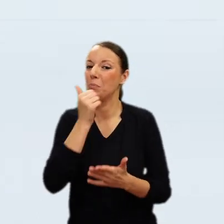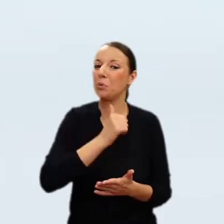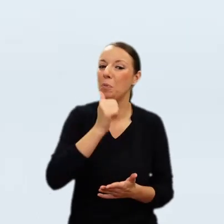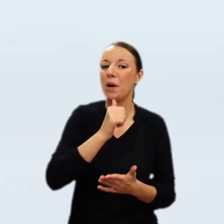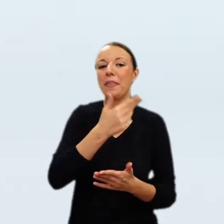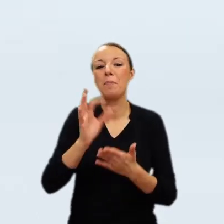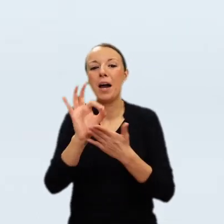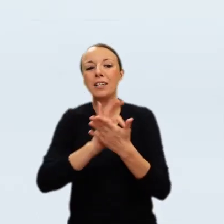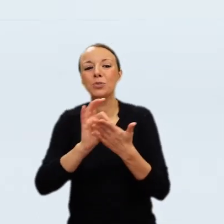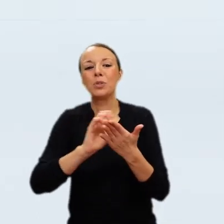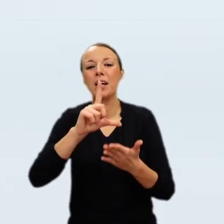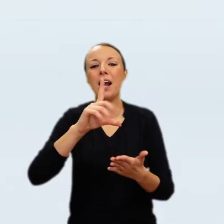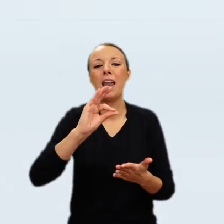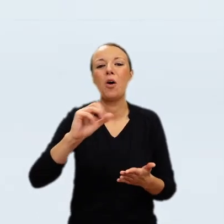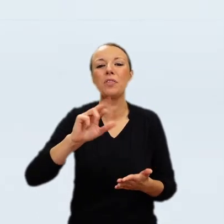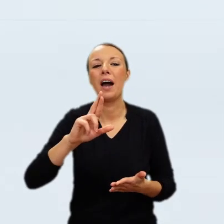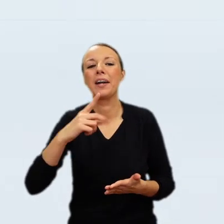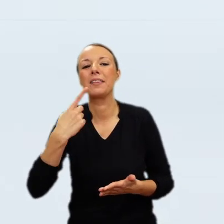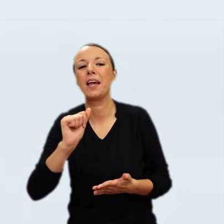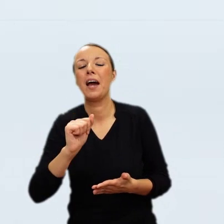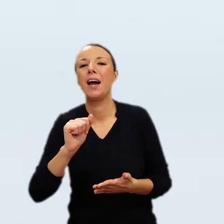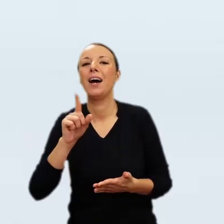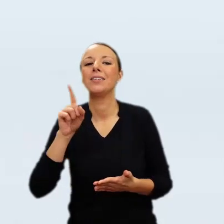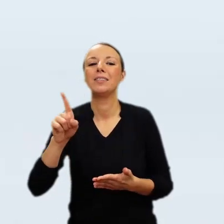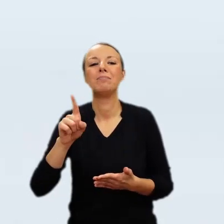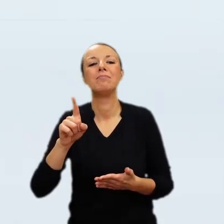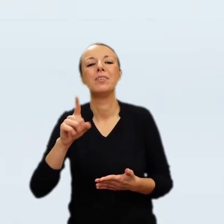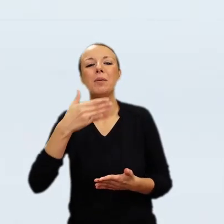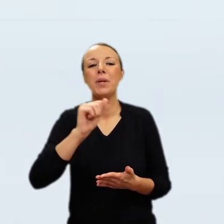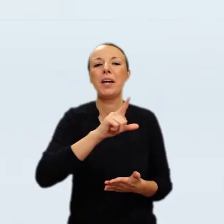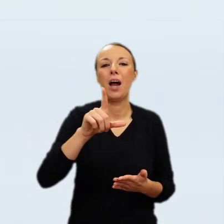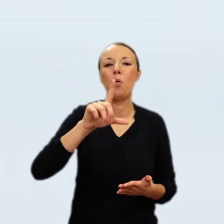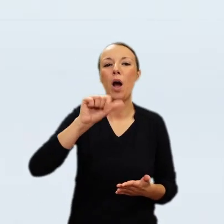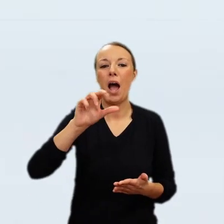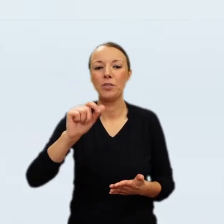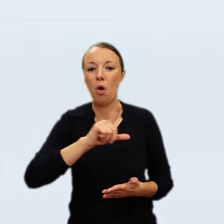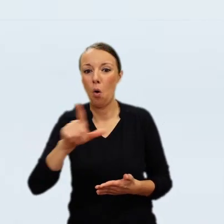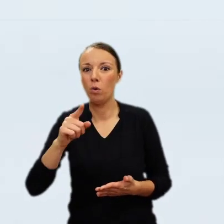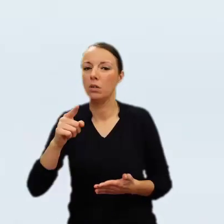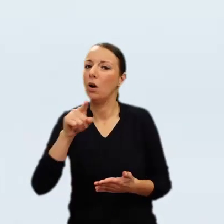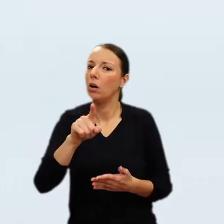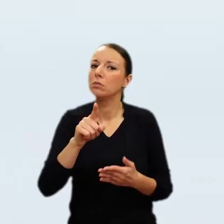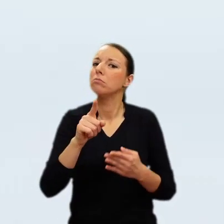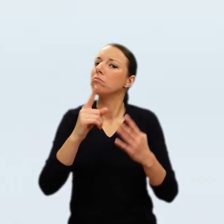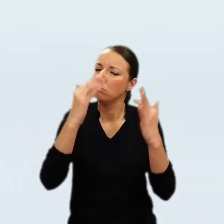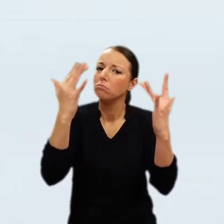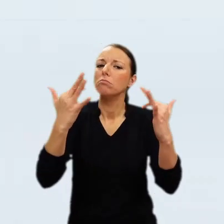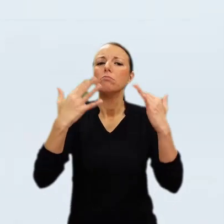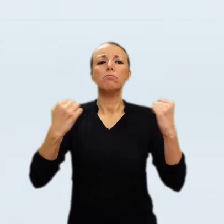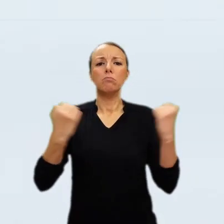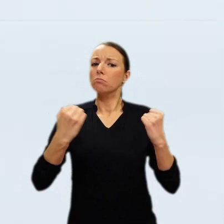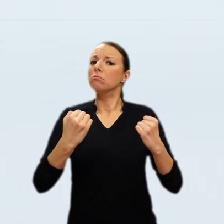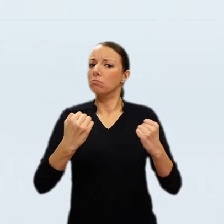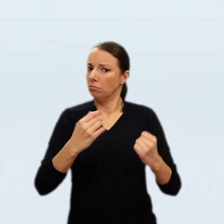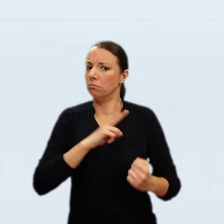spectacles and the portrait show seems to have no faces in it at all, just paint. You suddenly wonder why